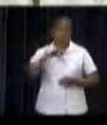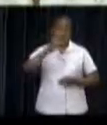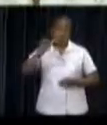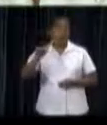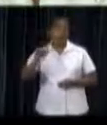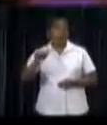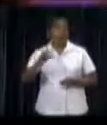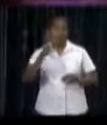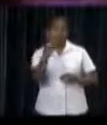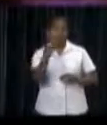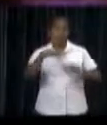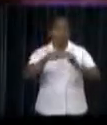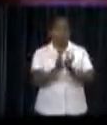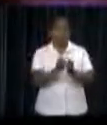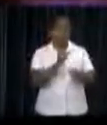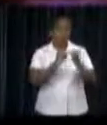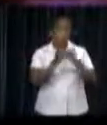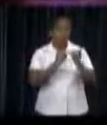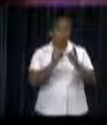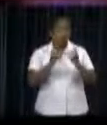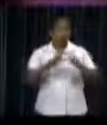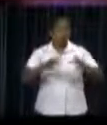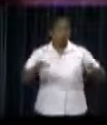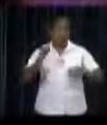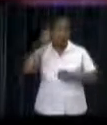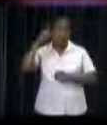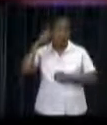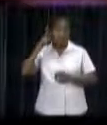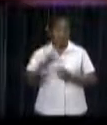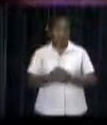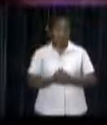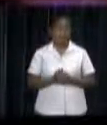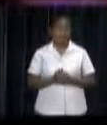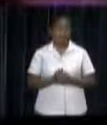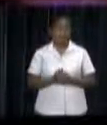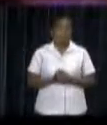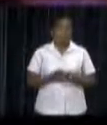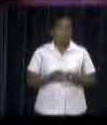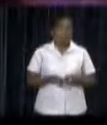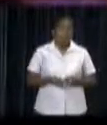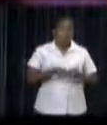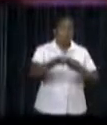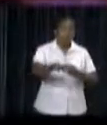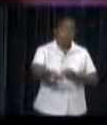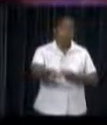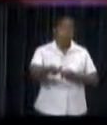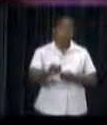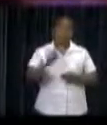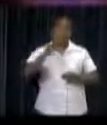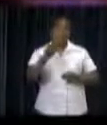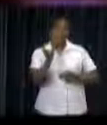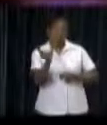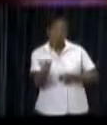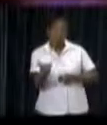community. With the handing over of the cards, the first part of the National Health Care System has been carried